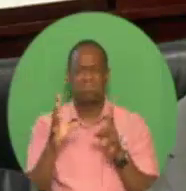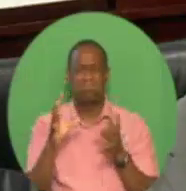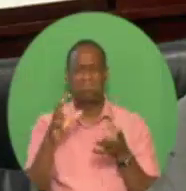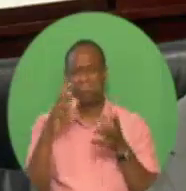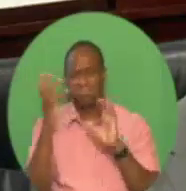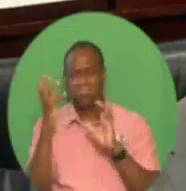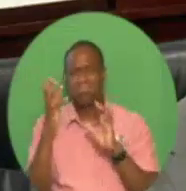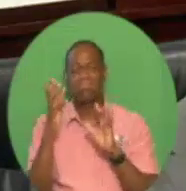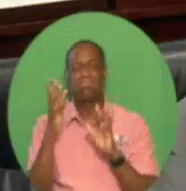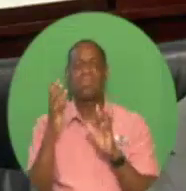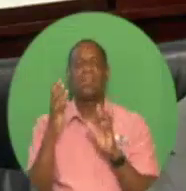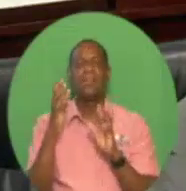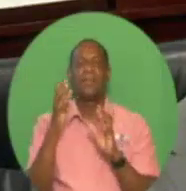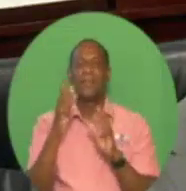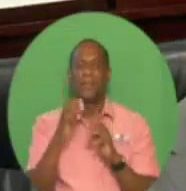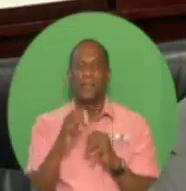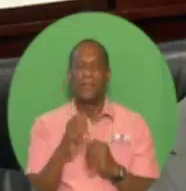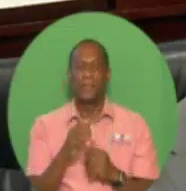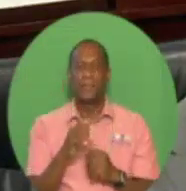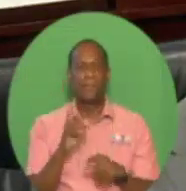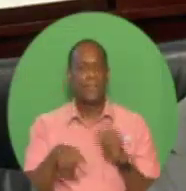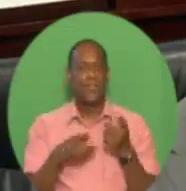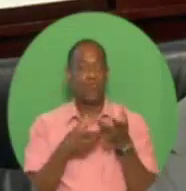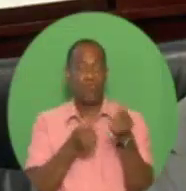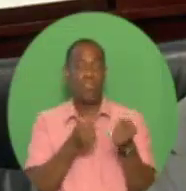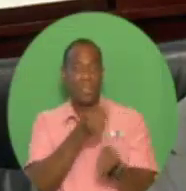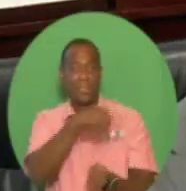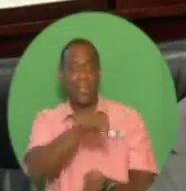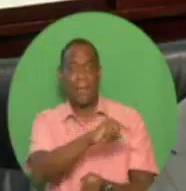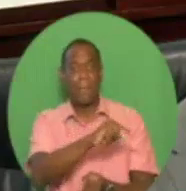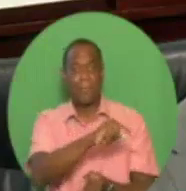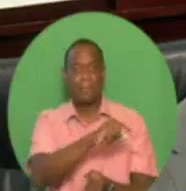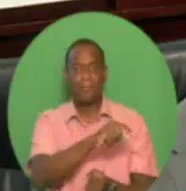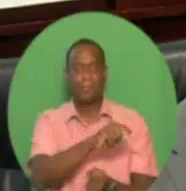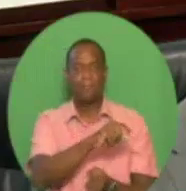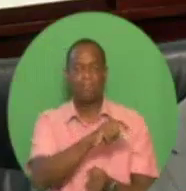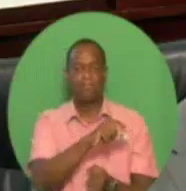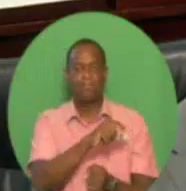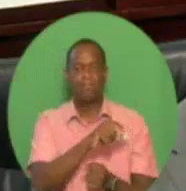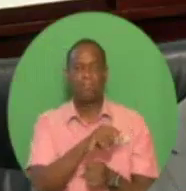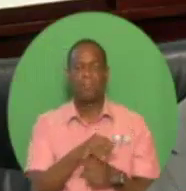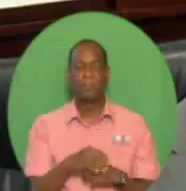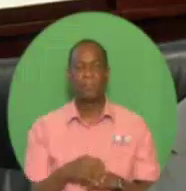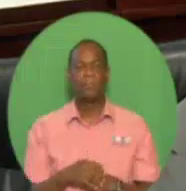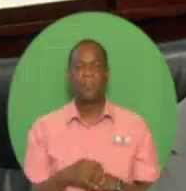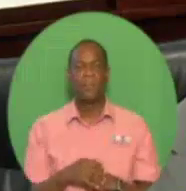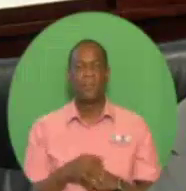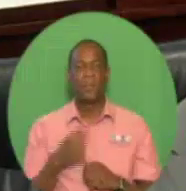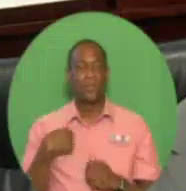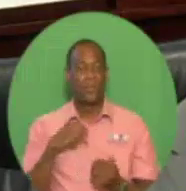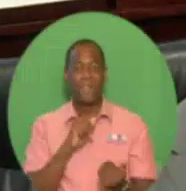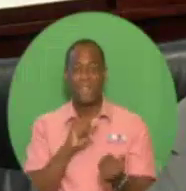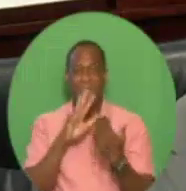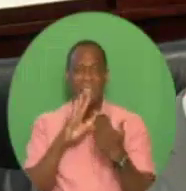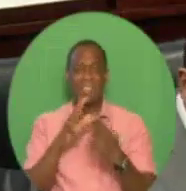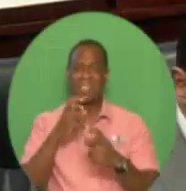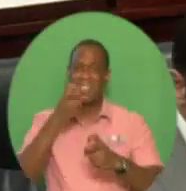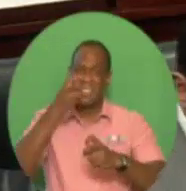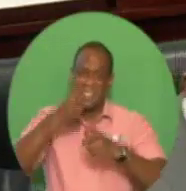We faced very difficult and challenging